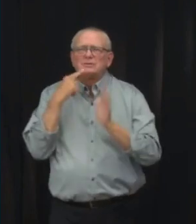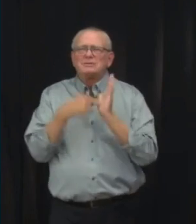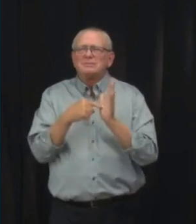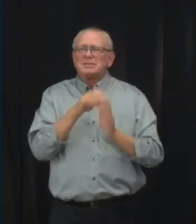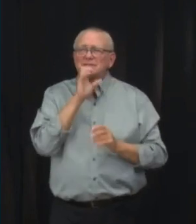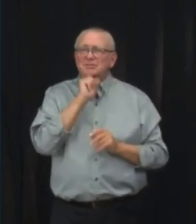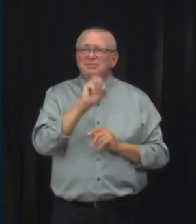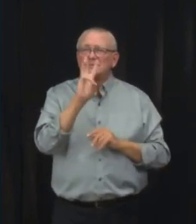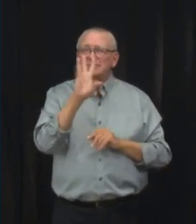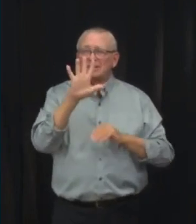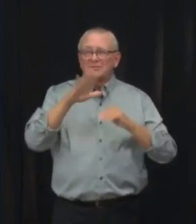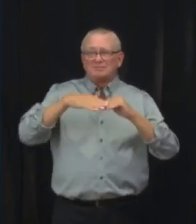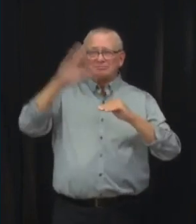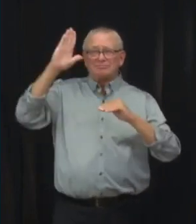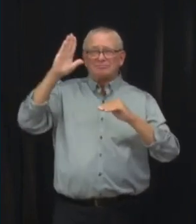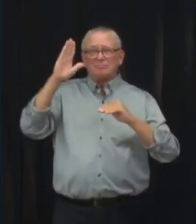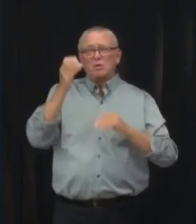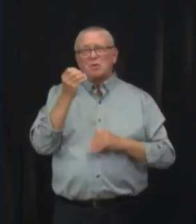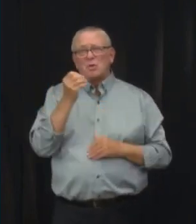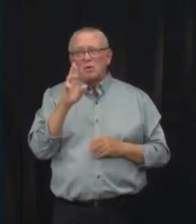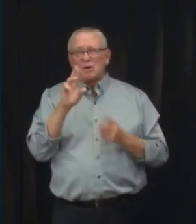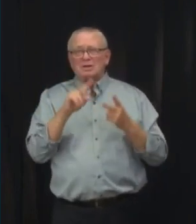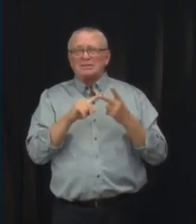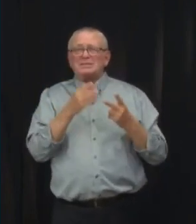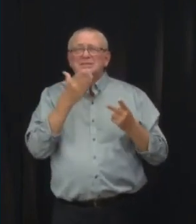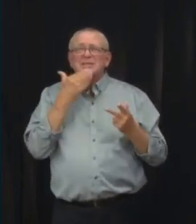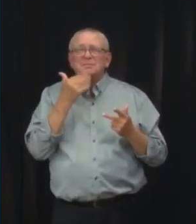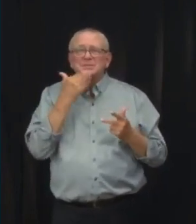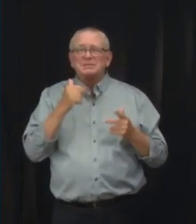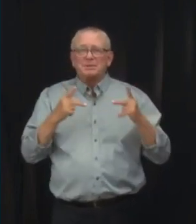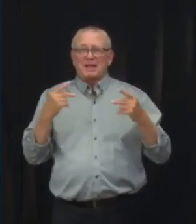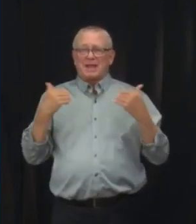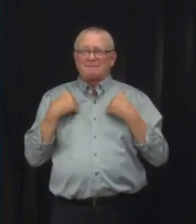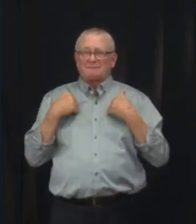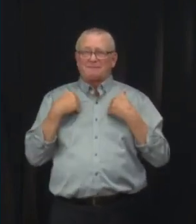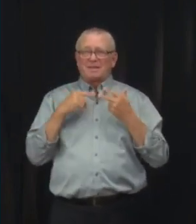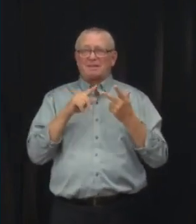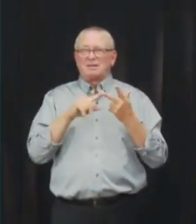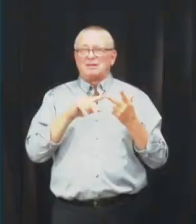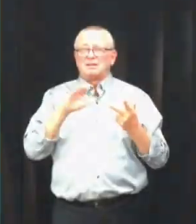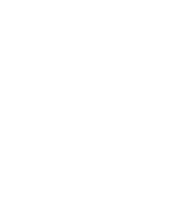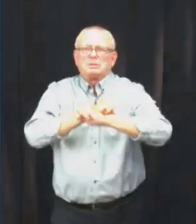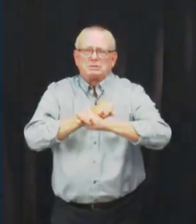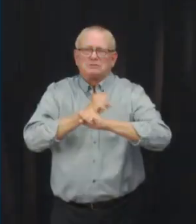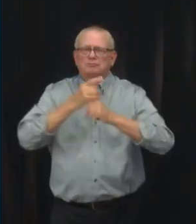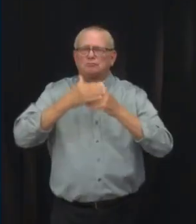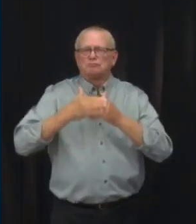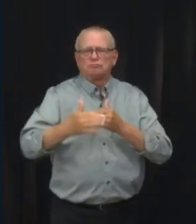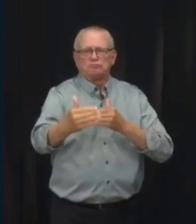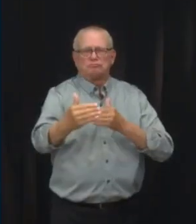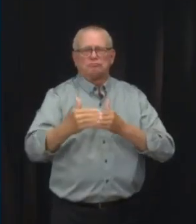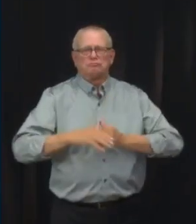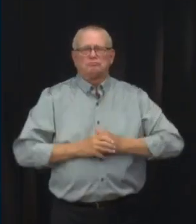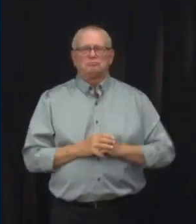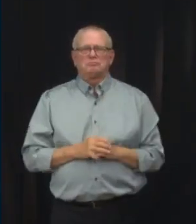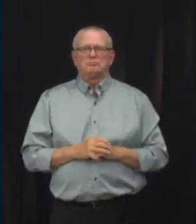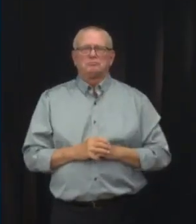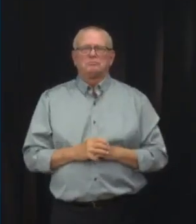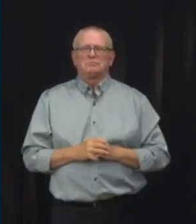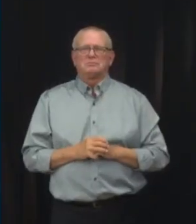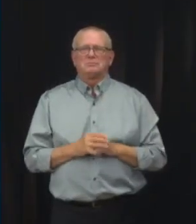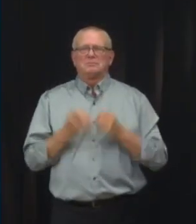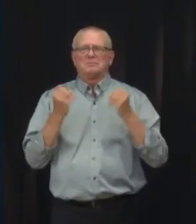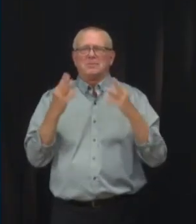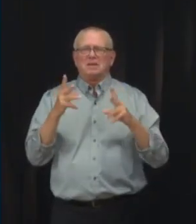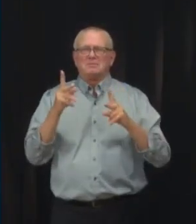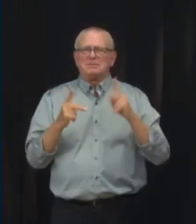medical conditions like COPD or diabetes that put them at higher risk for severe outcomes. There have been a lot of questions about whether